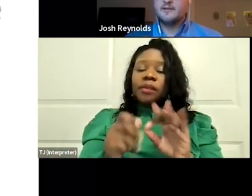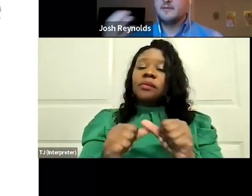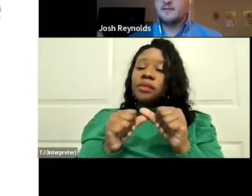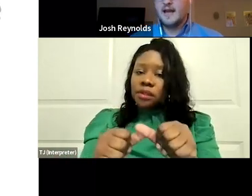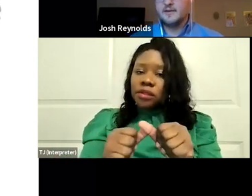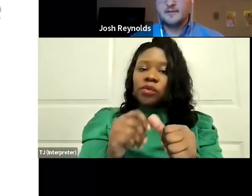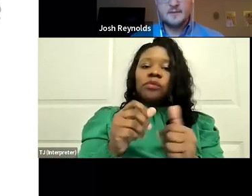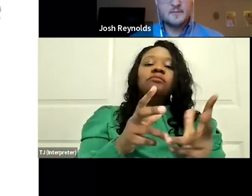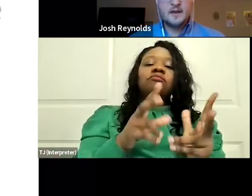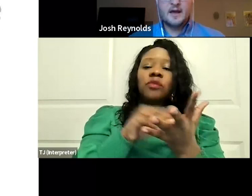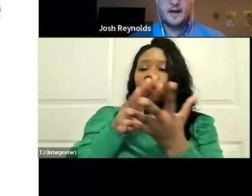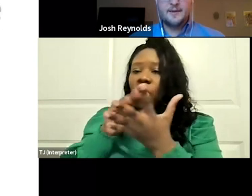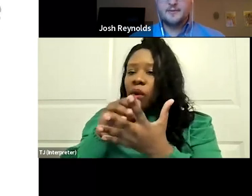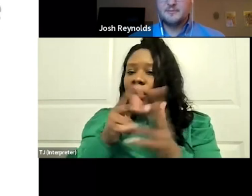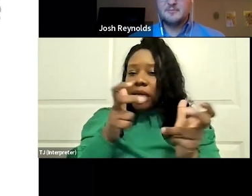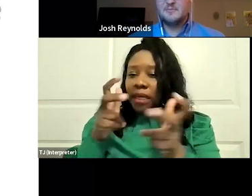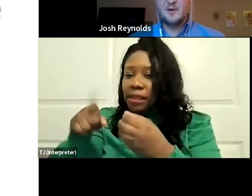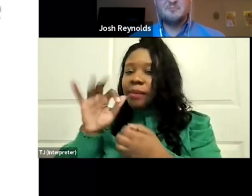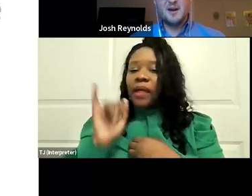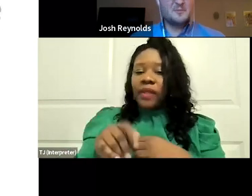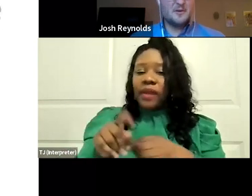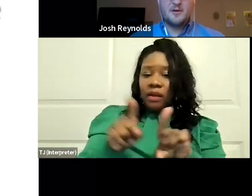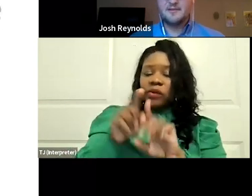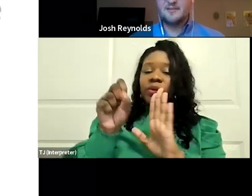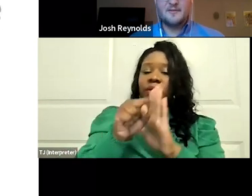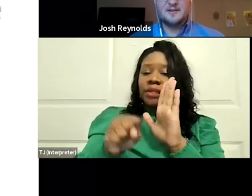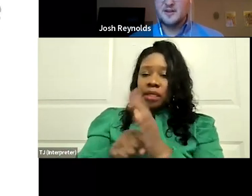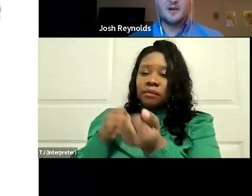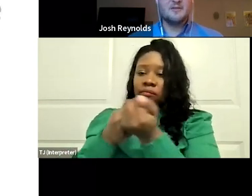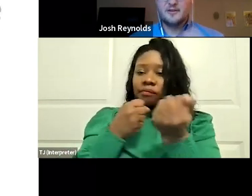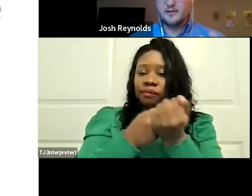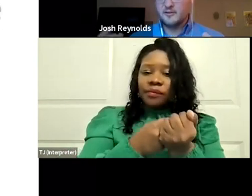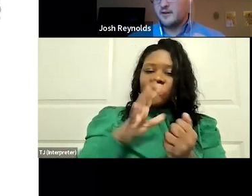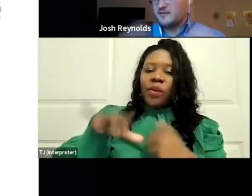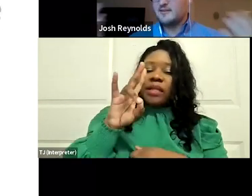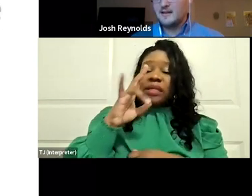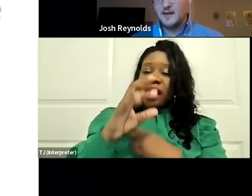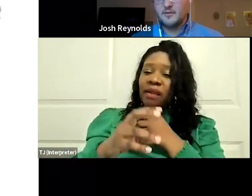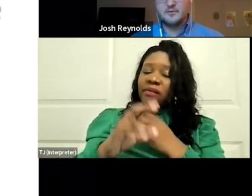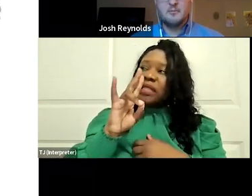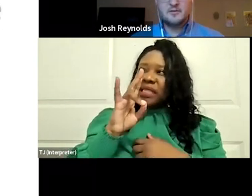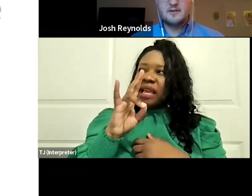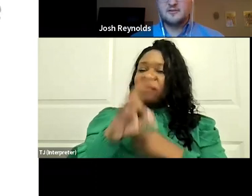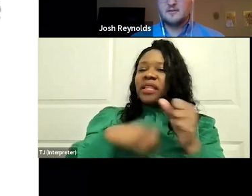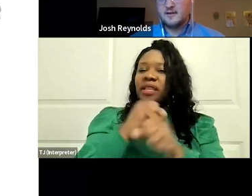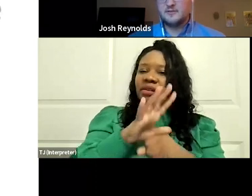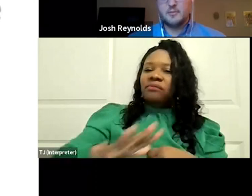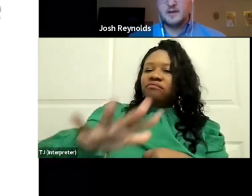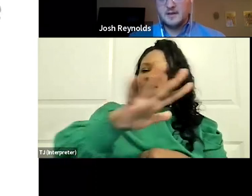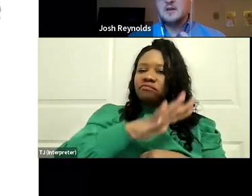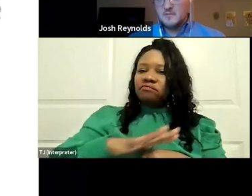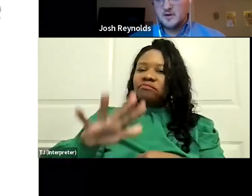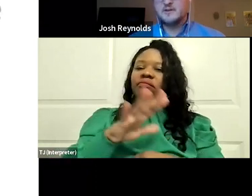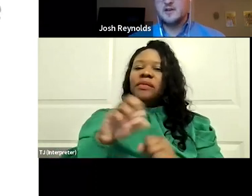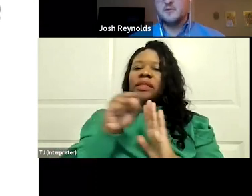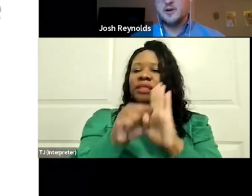As well as state advocacy, there's approximately only about seven year-round legislatures on a state level. So most sessions will